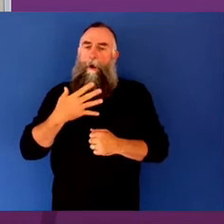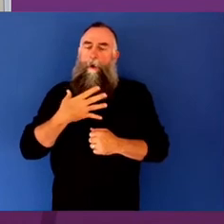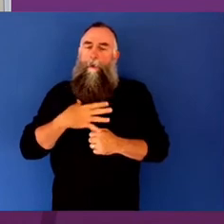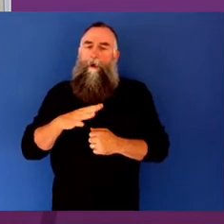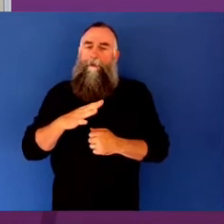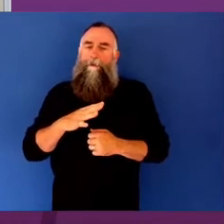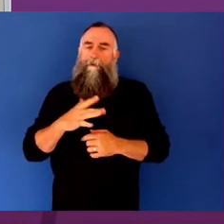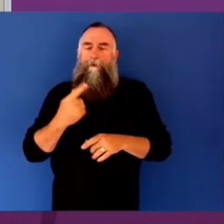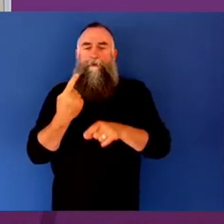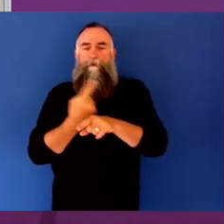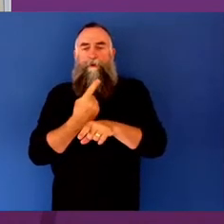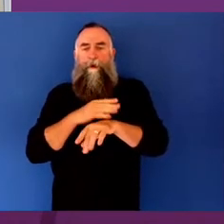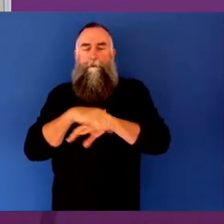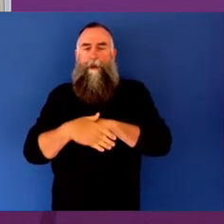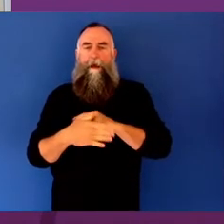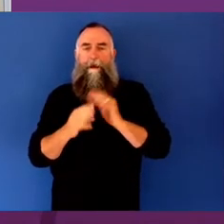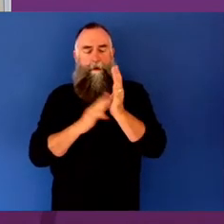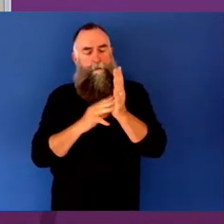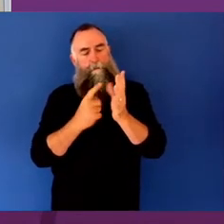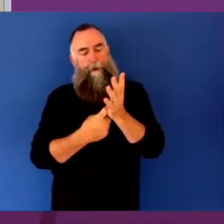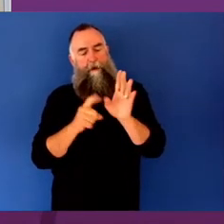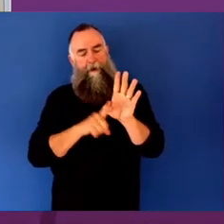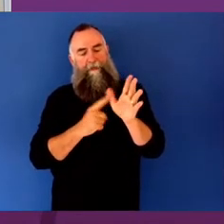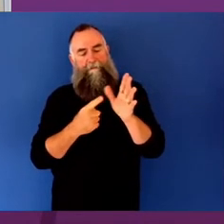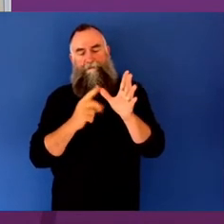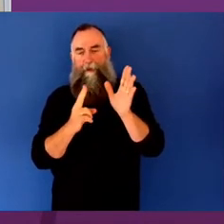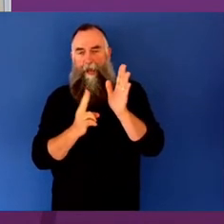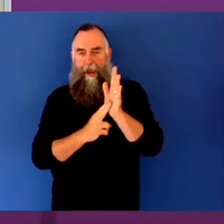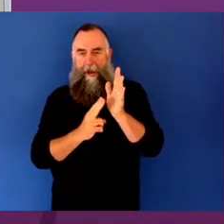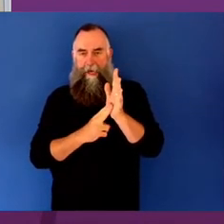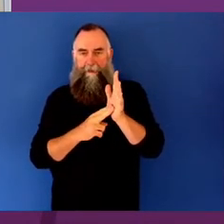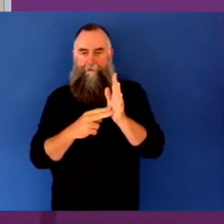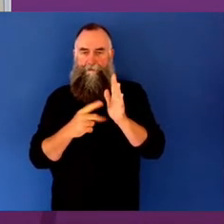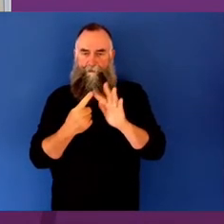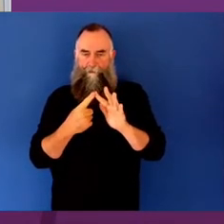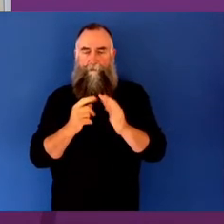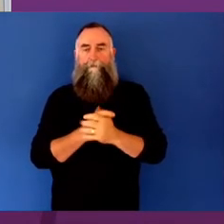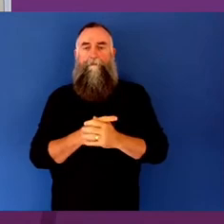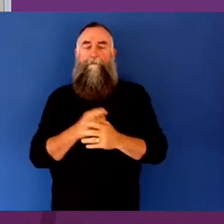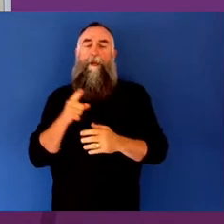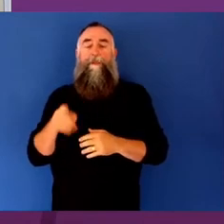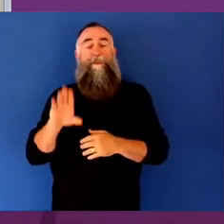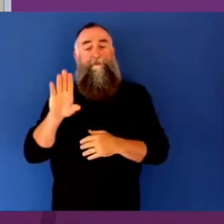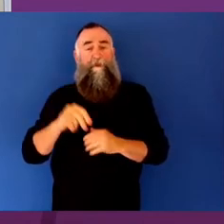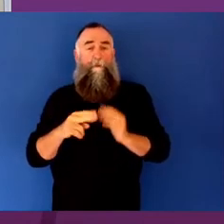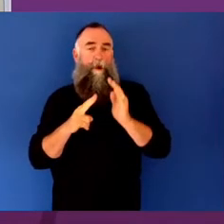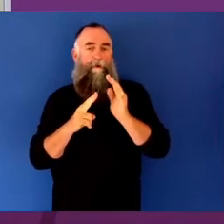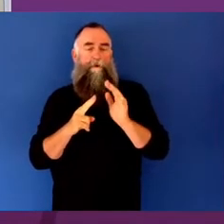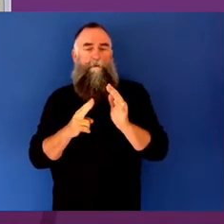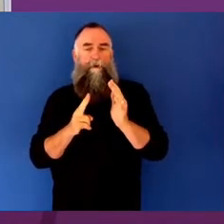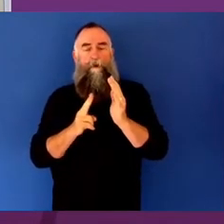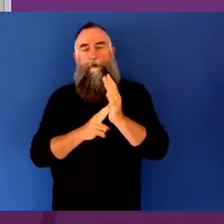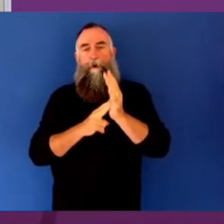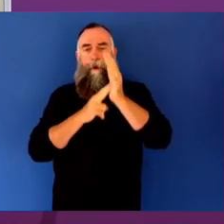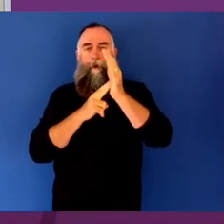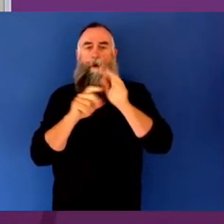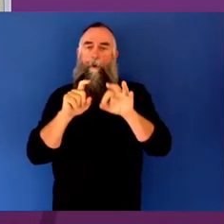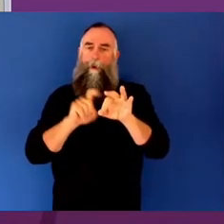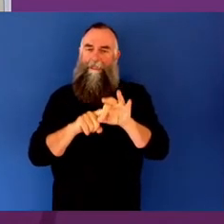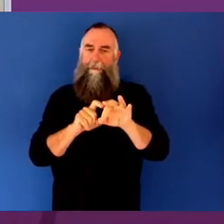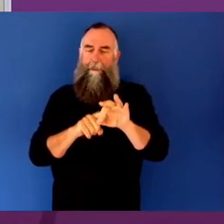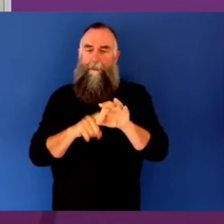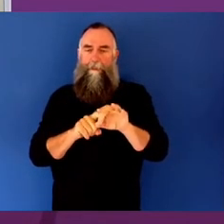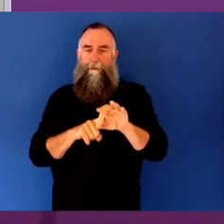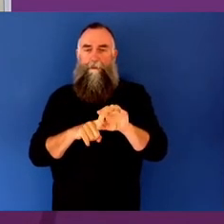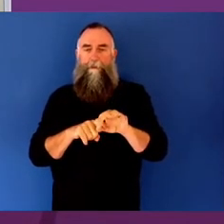properly. Marianne is a Girame woman from Northern Queensland who was born on Waka Waka